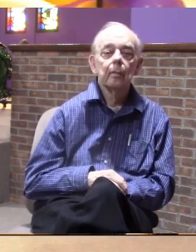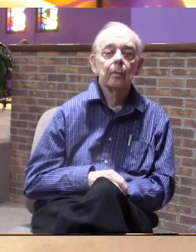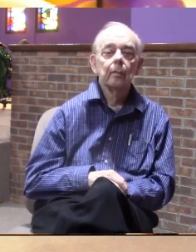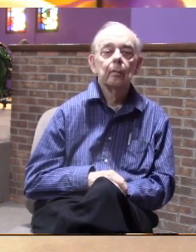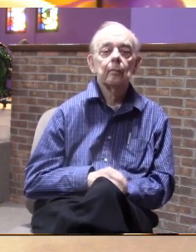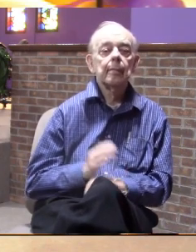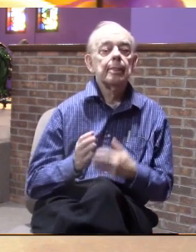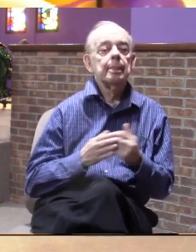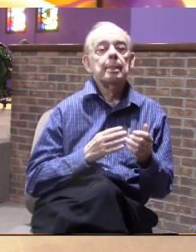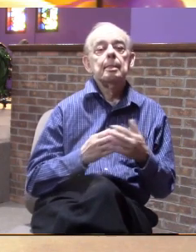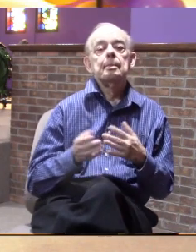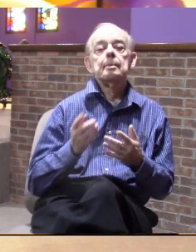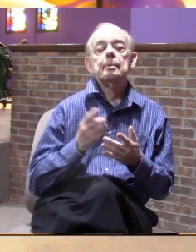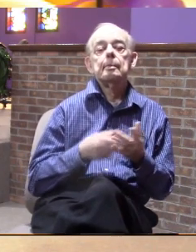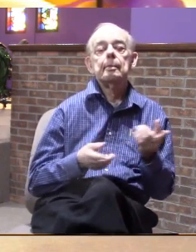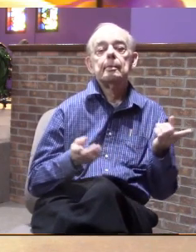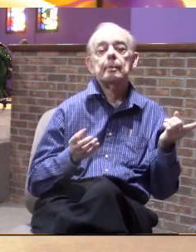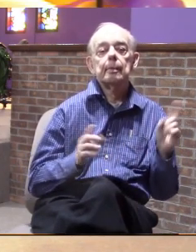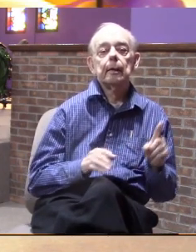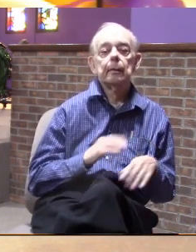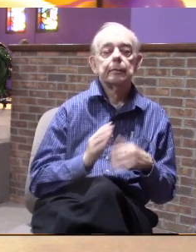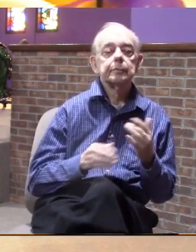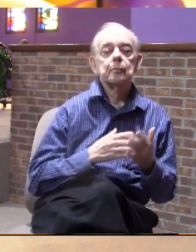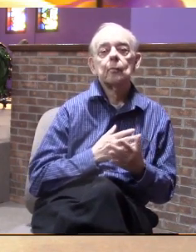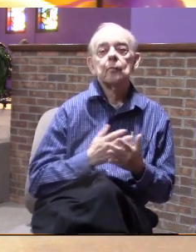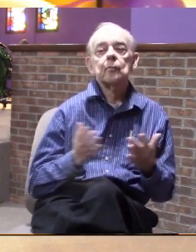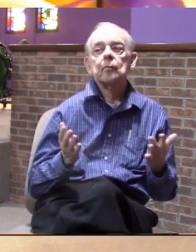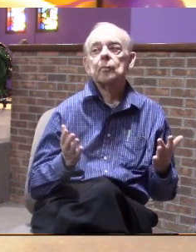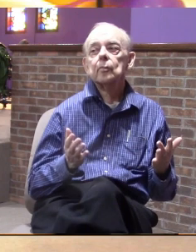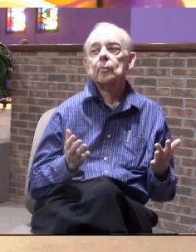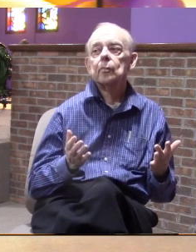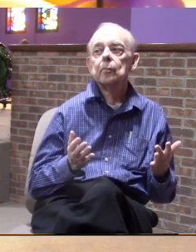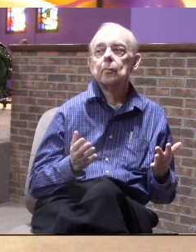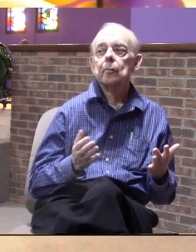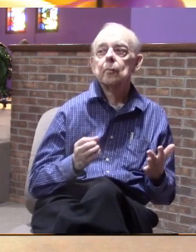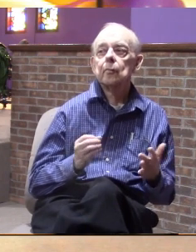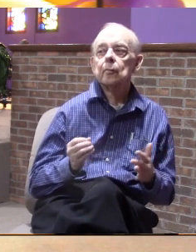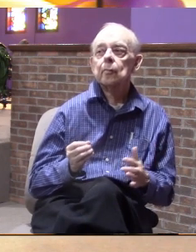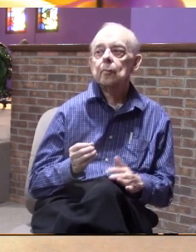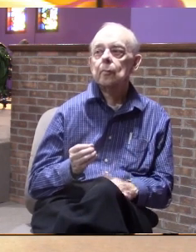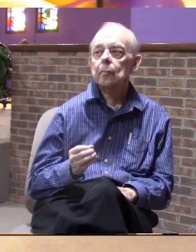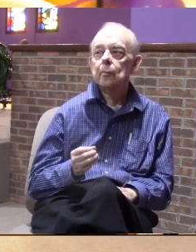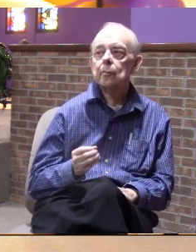no matter what it was and all of these things so